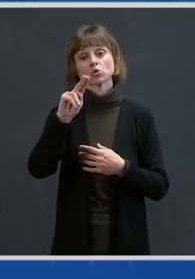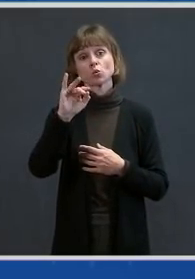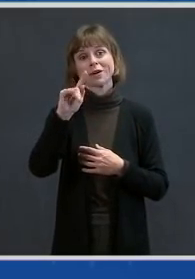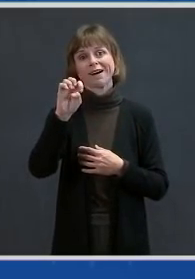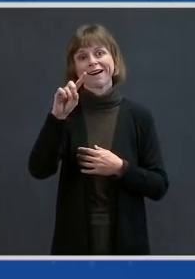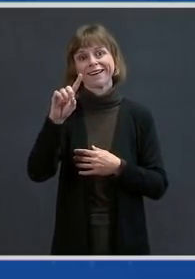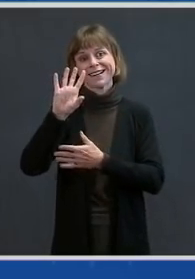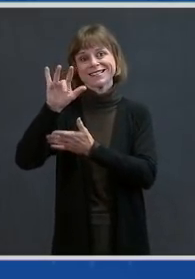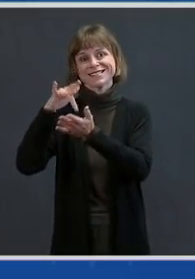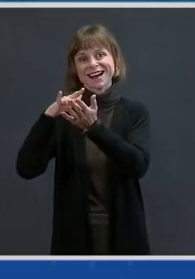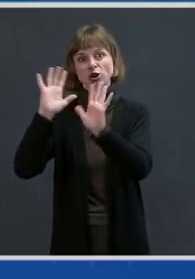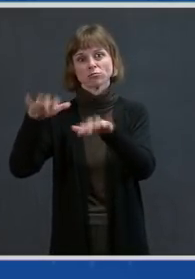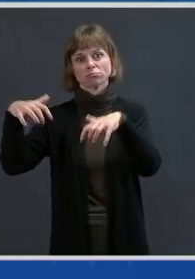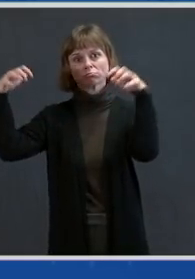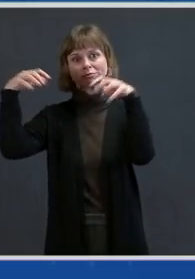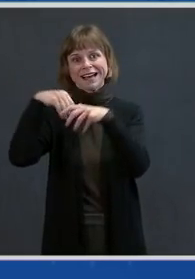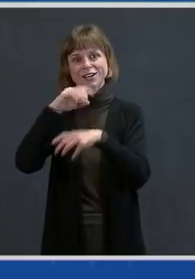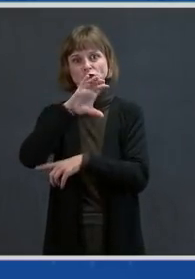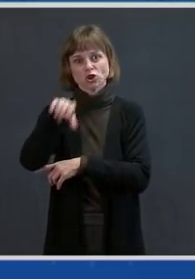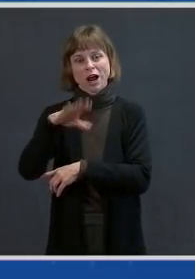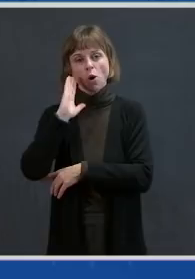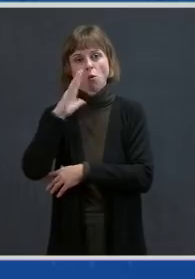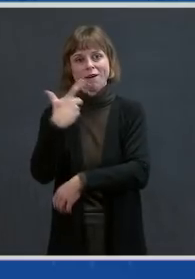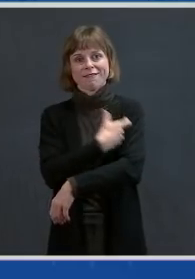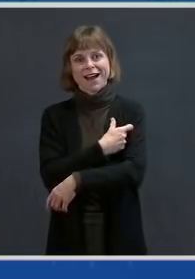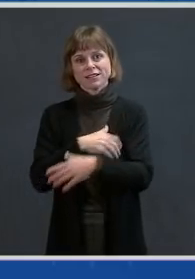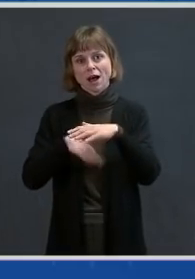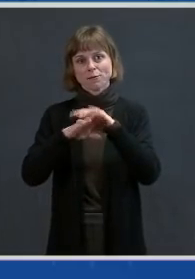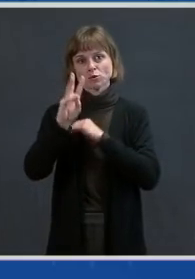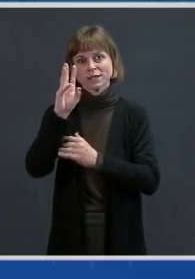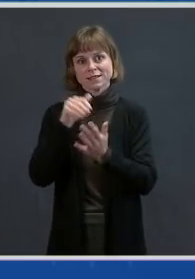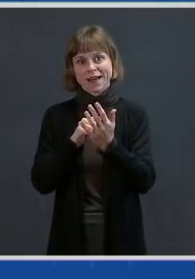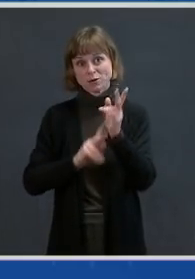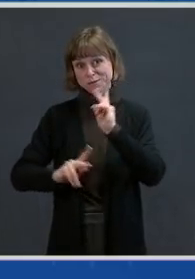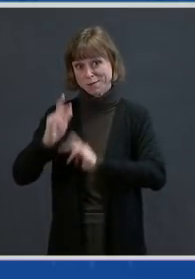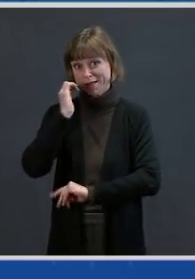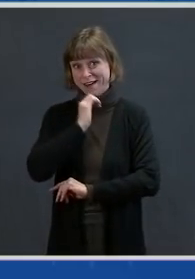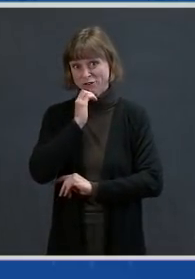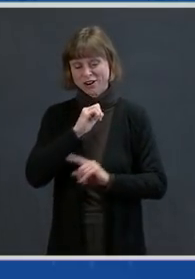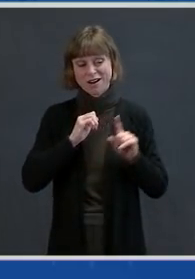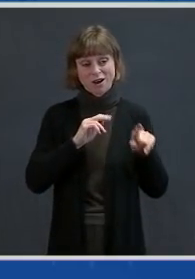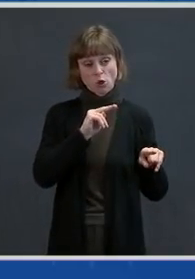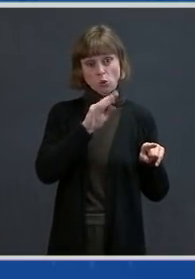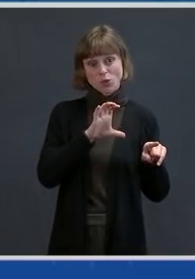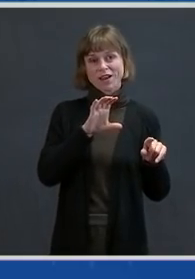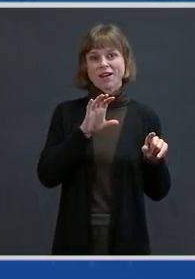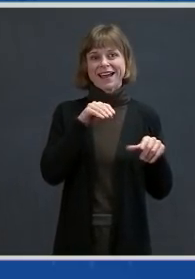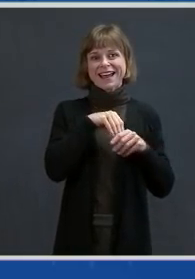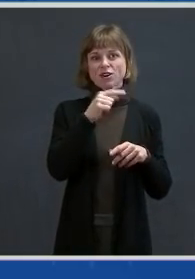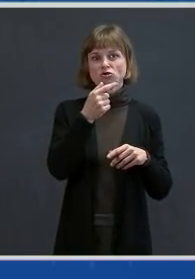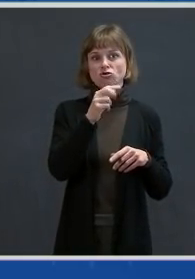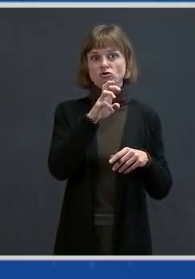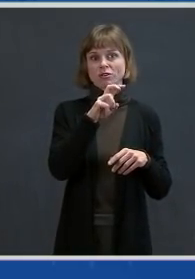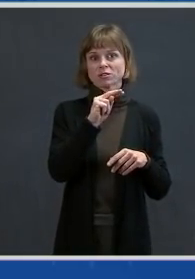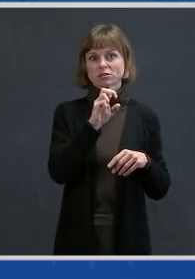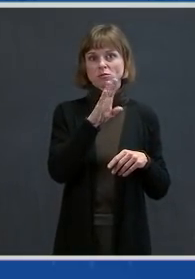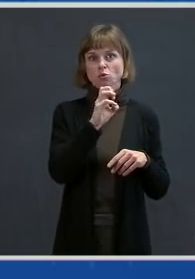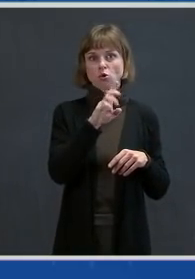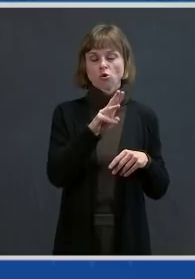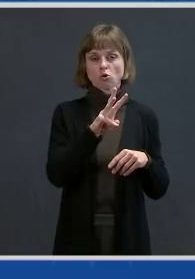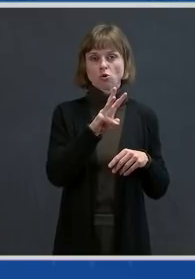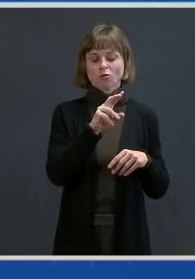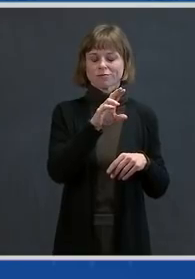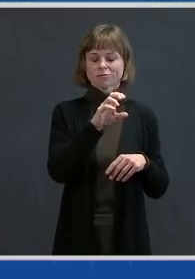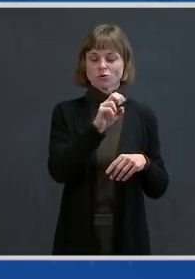vaccinate up to 6,000 people per day. And in North Carolina, a new site in Greensboro will have the capacity to vaccinate 3